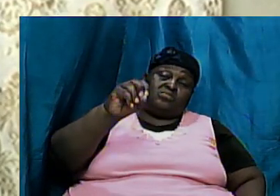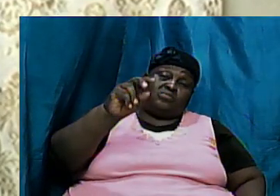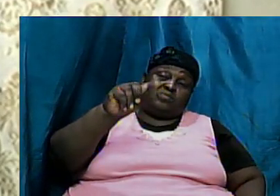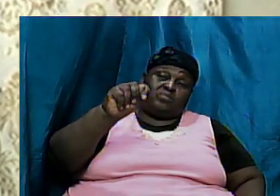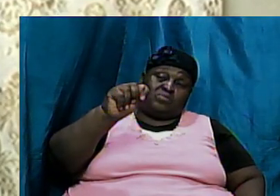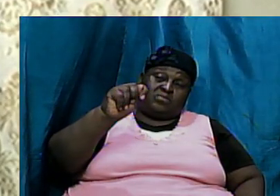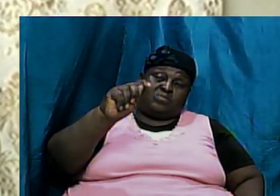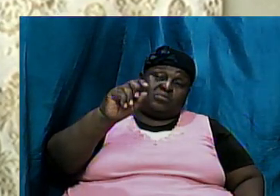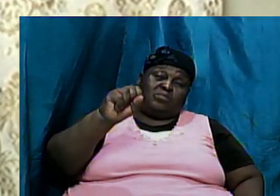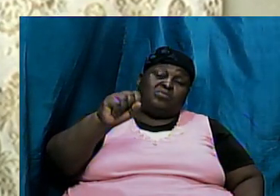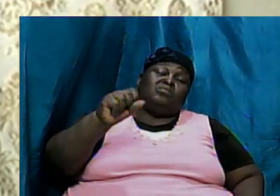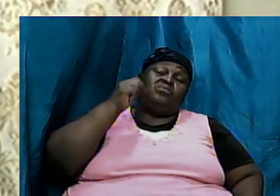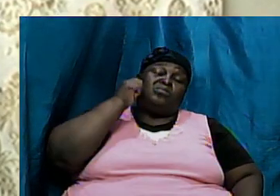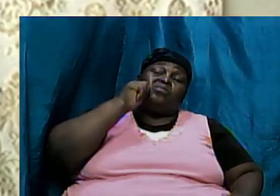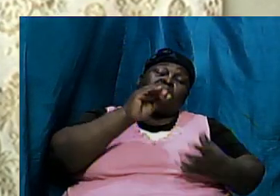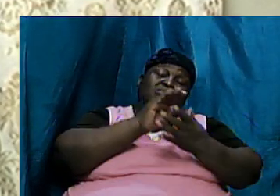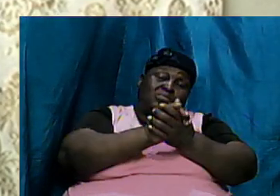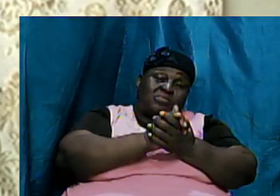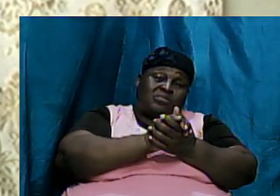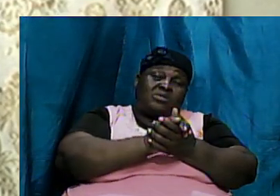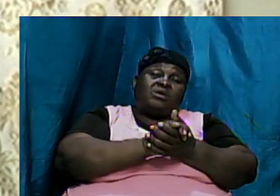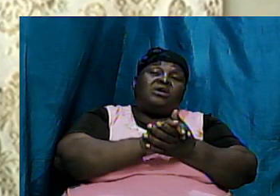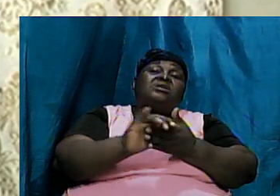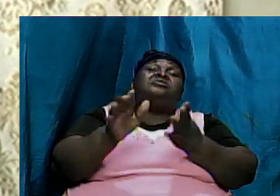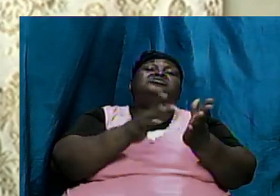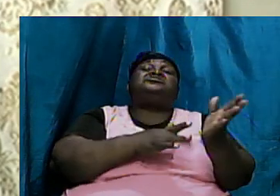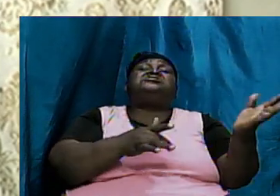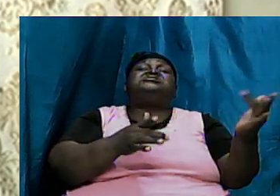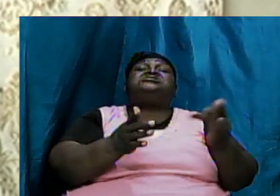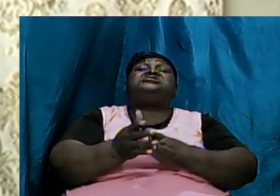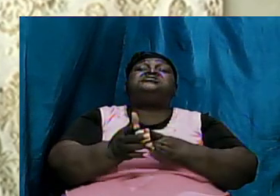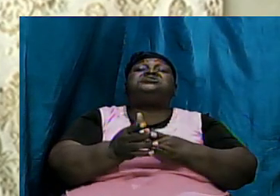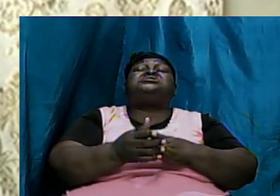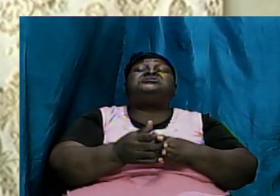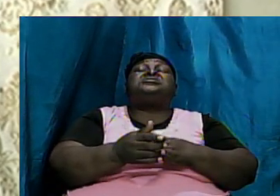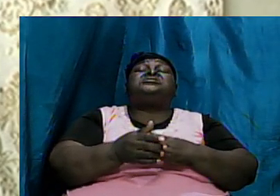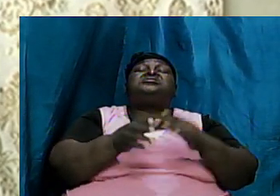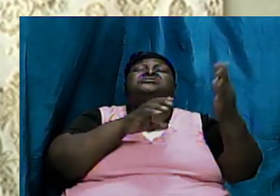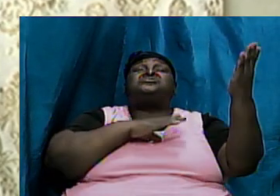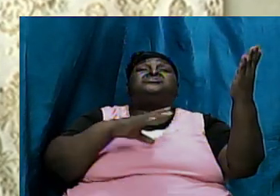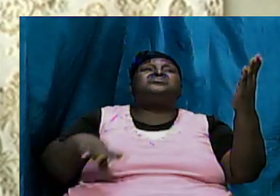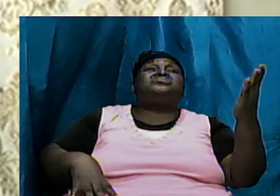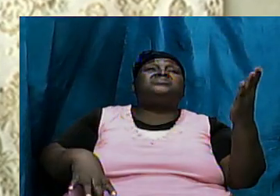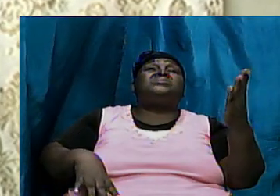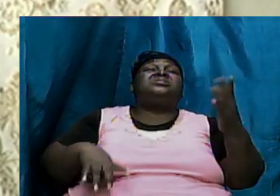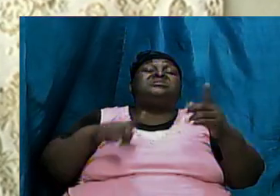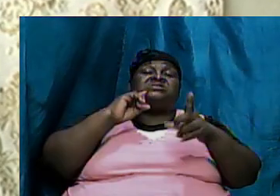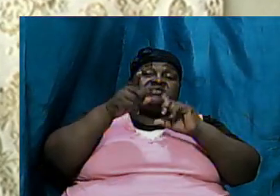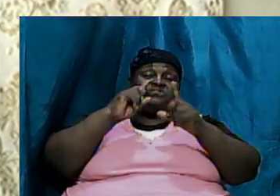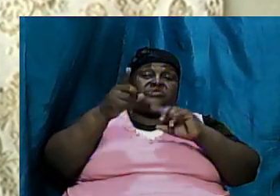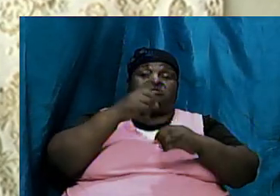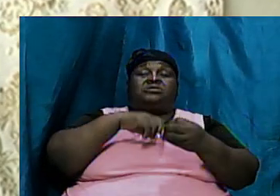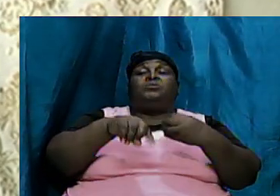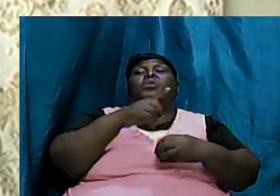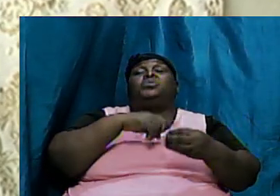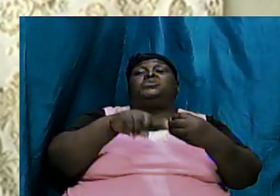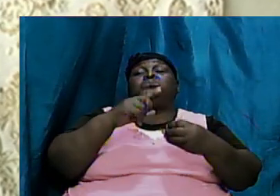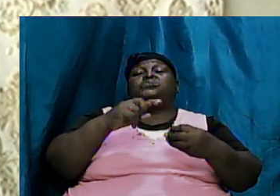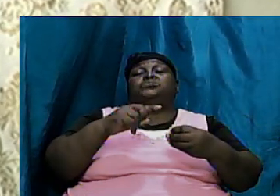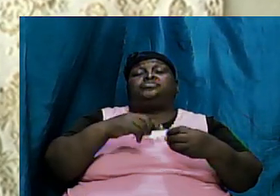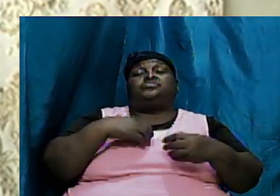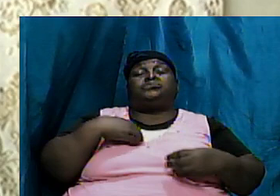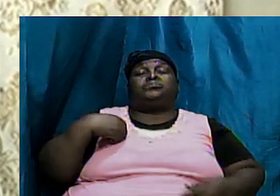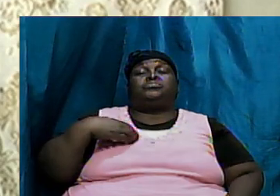Jesus Christ validated and we need to understand that what I'm saying